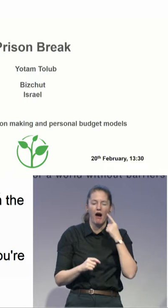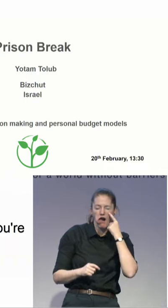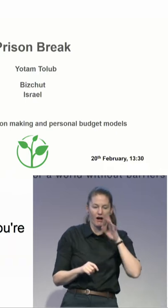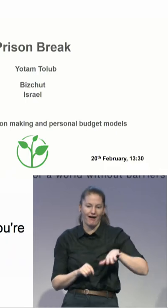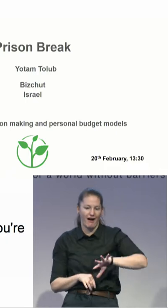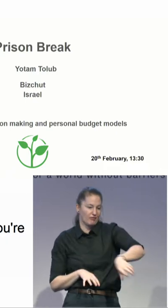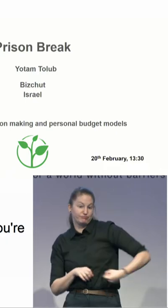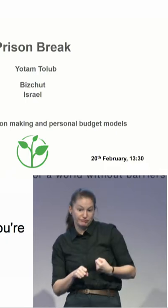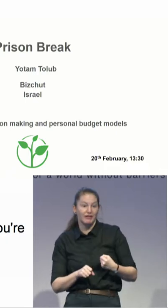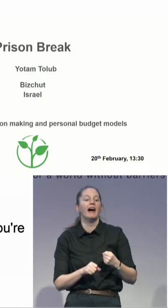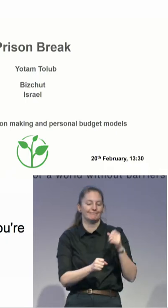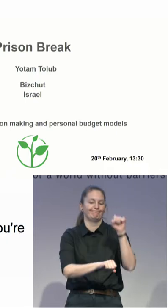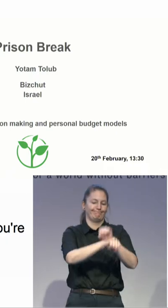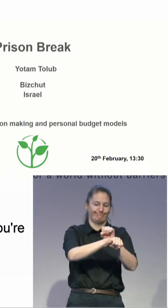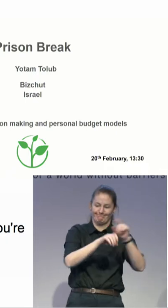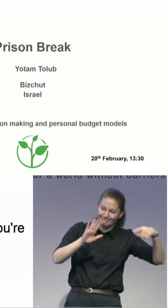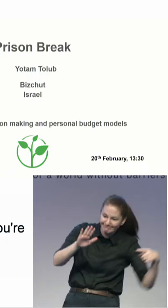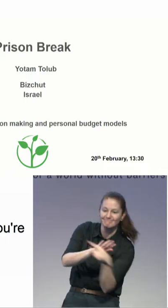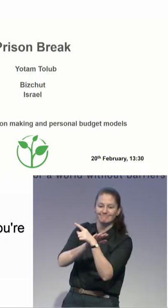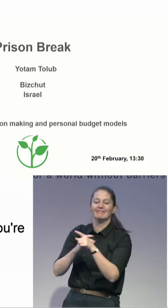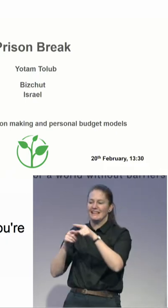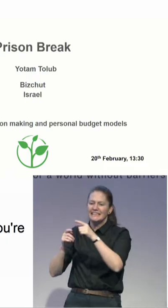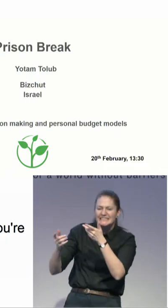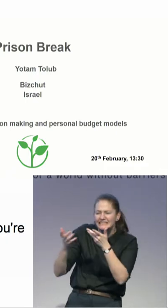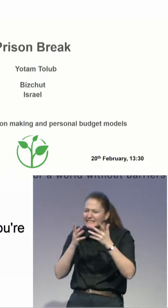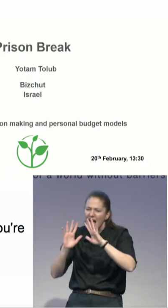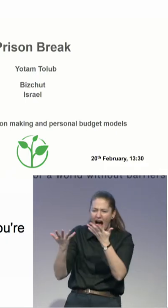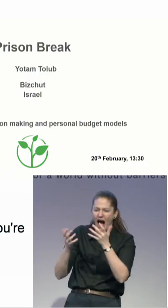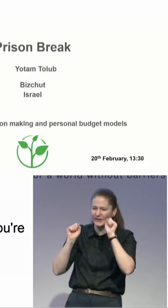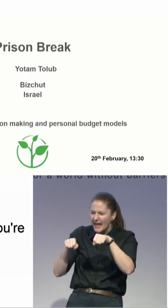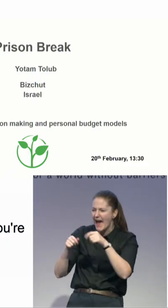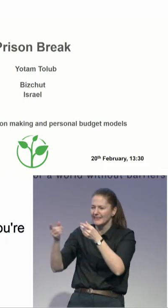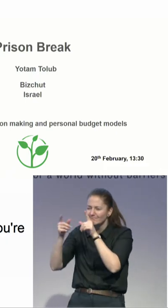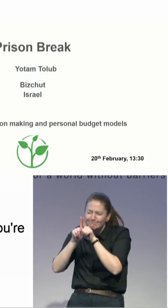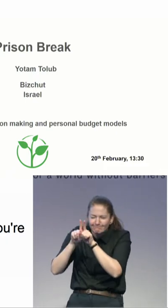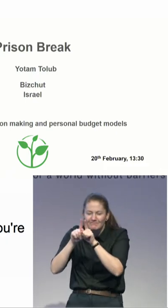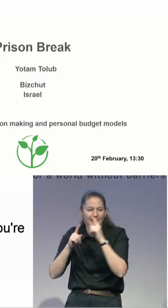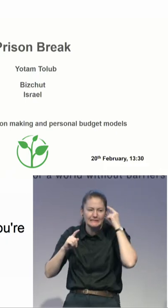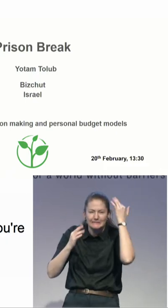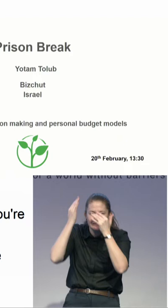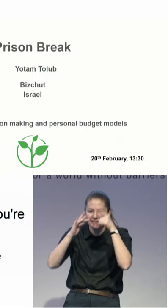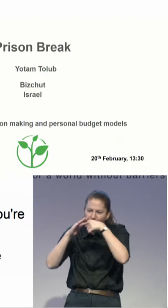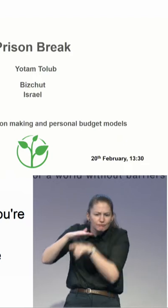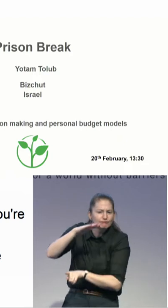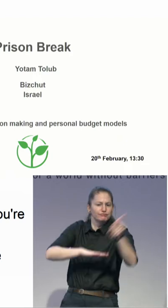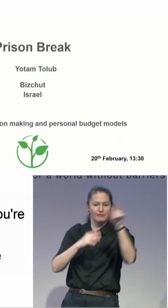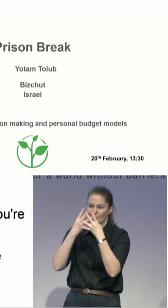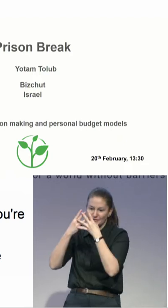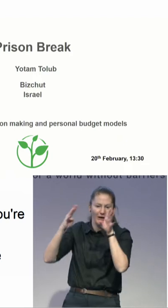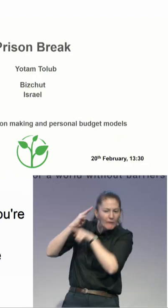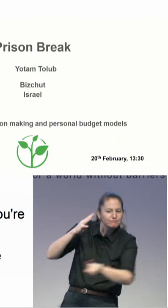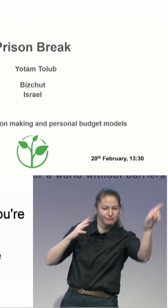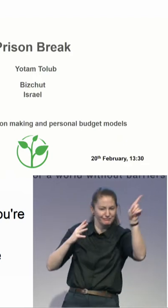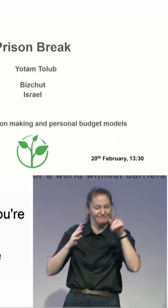right? So, I find that metaphor useful in two ways. One is something I learned from math that if you want to help